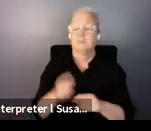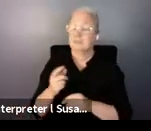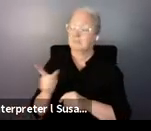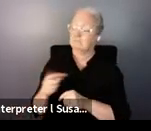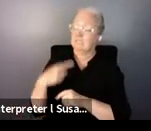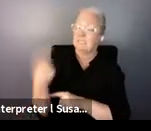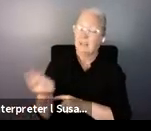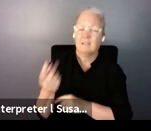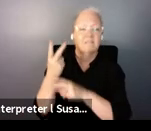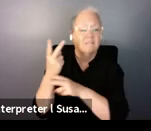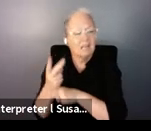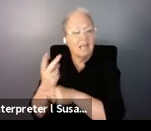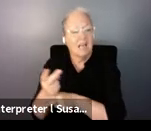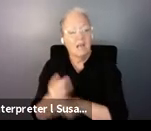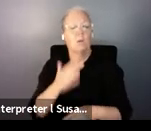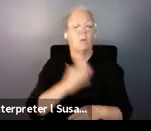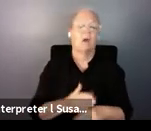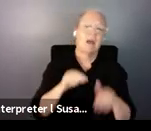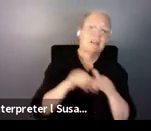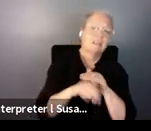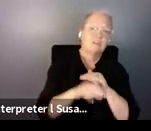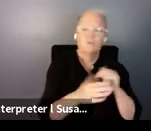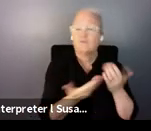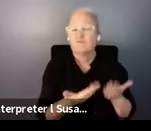access to public services, education and work.